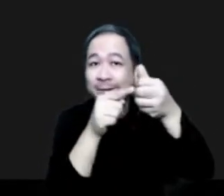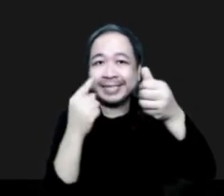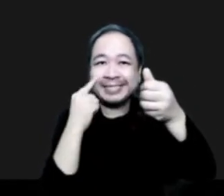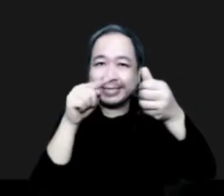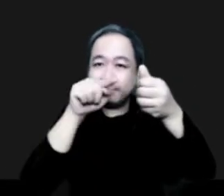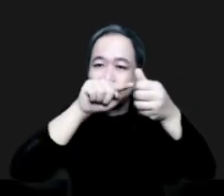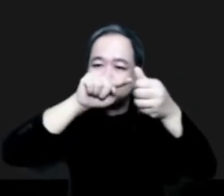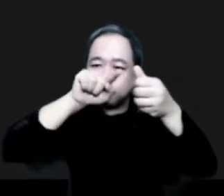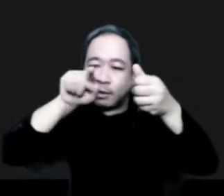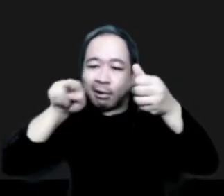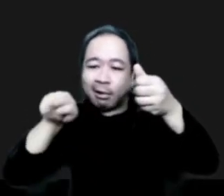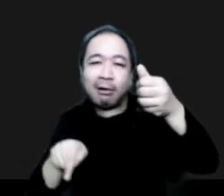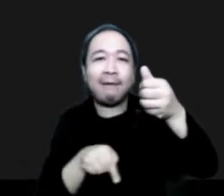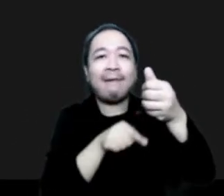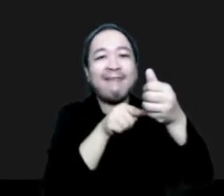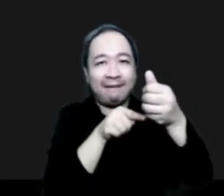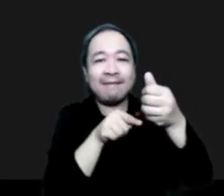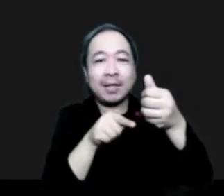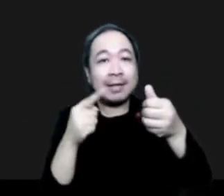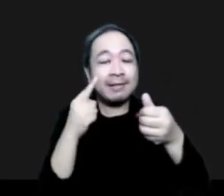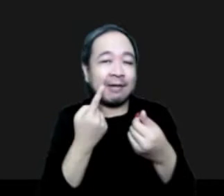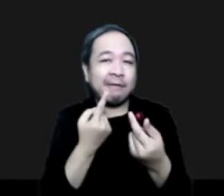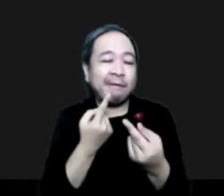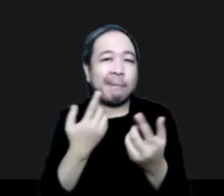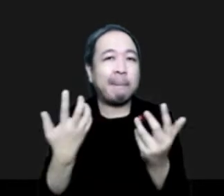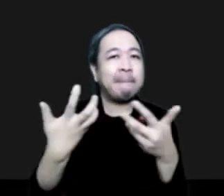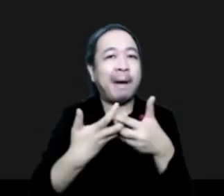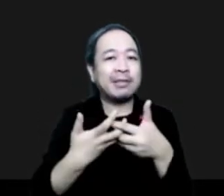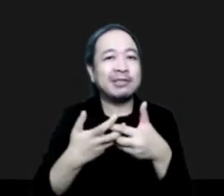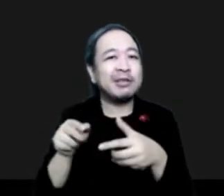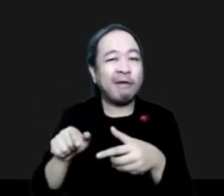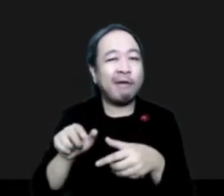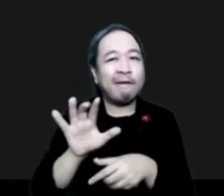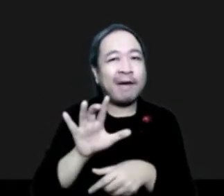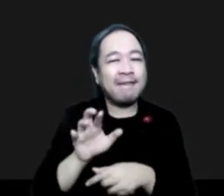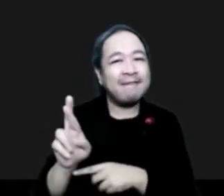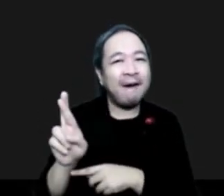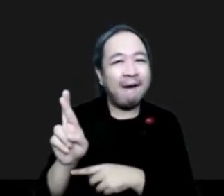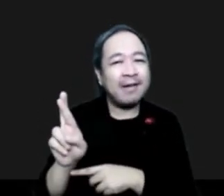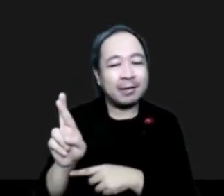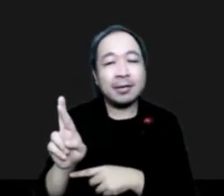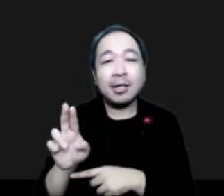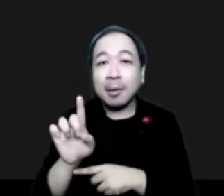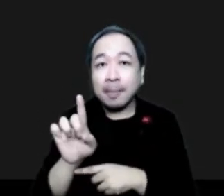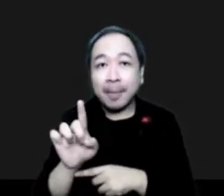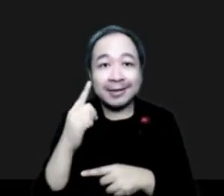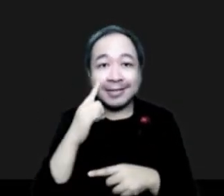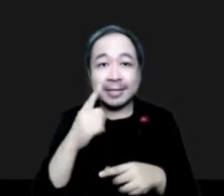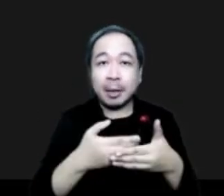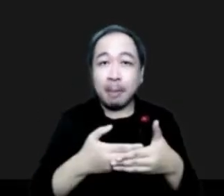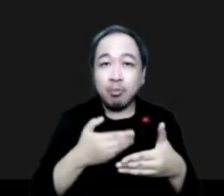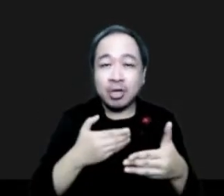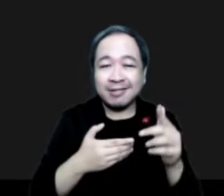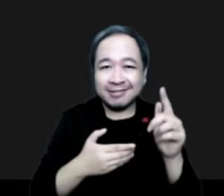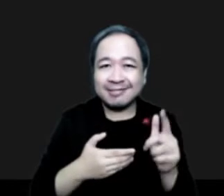it very much matches Peter's 5Rs. But we're identifying the stages as pre-ignition, detection, forecasting,